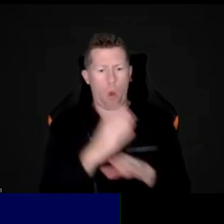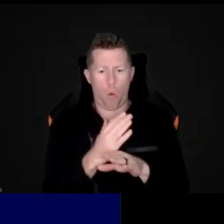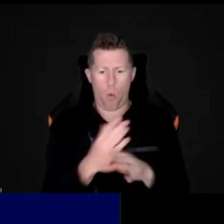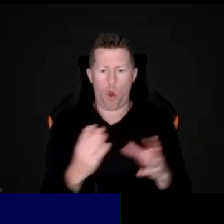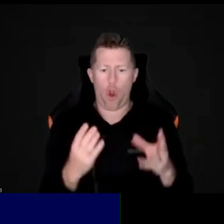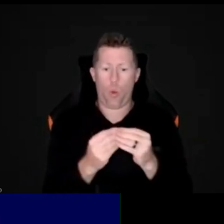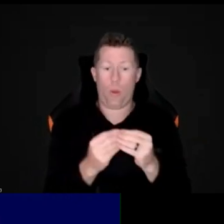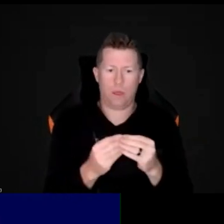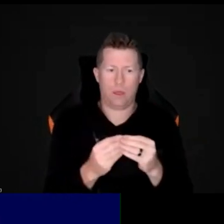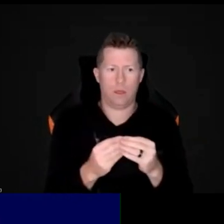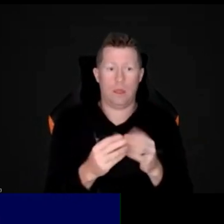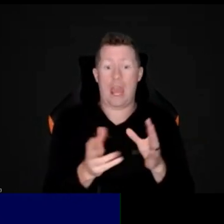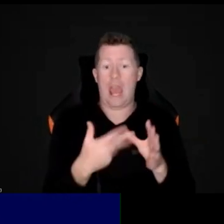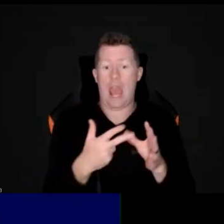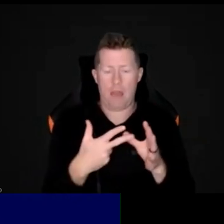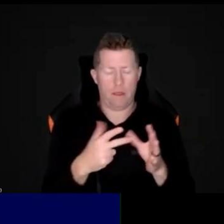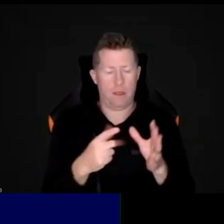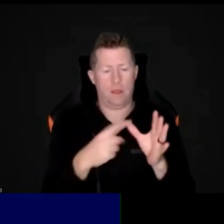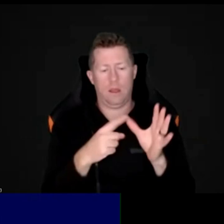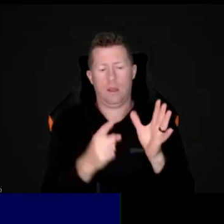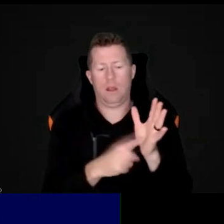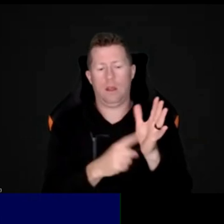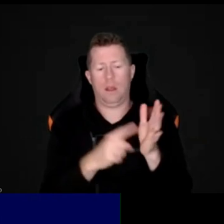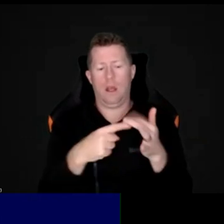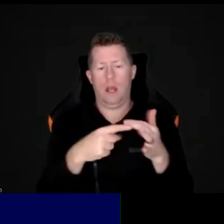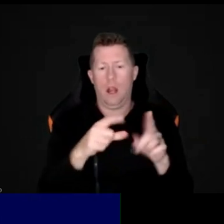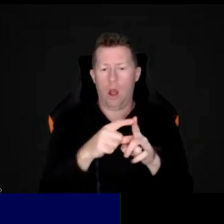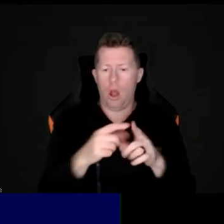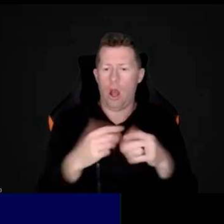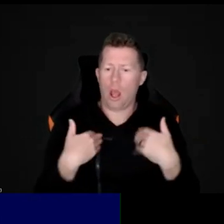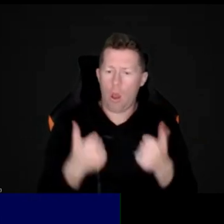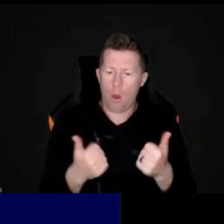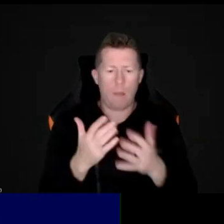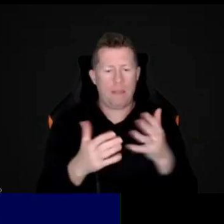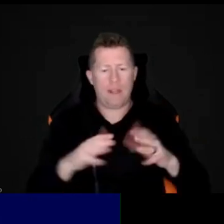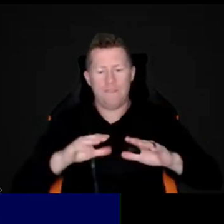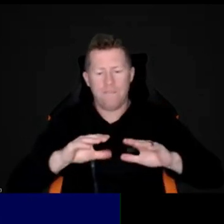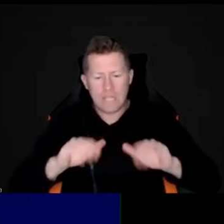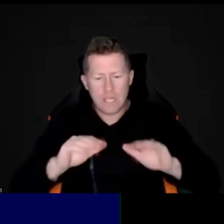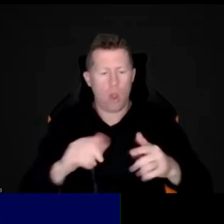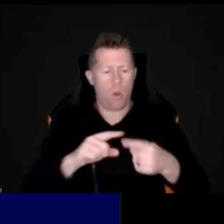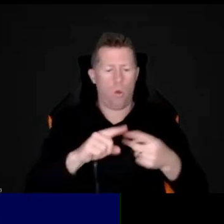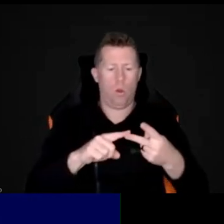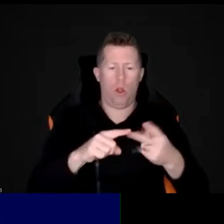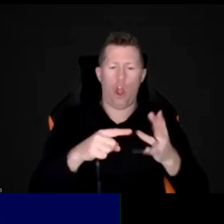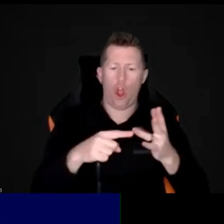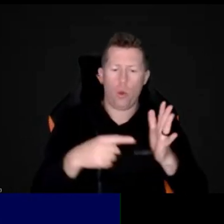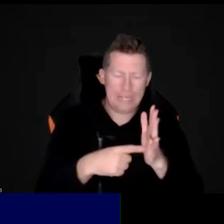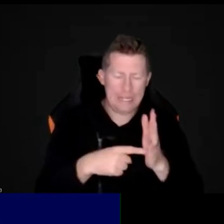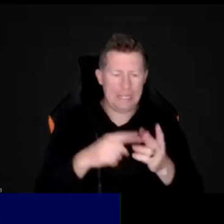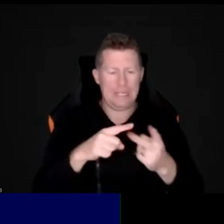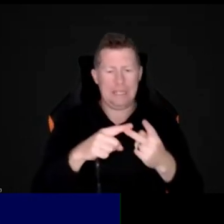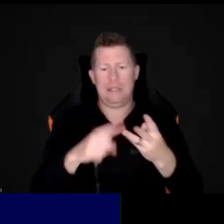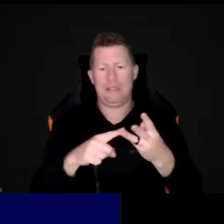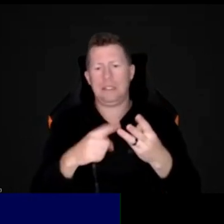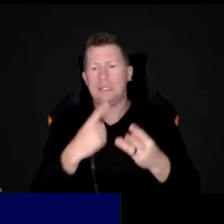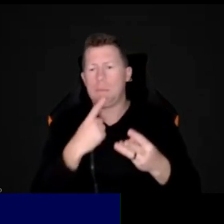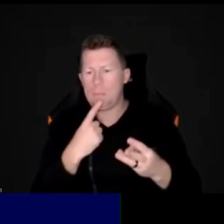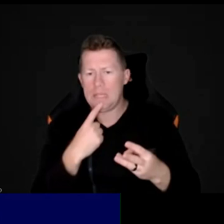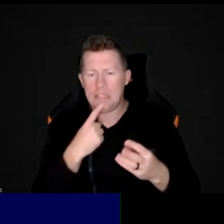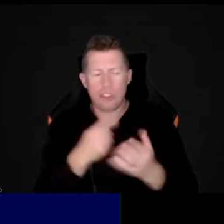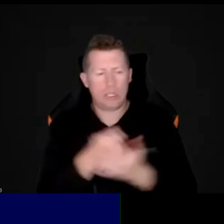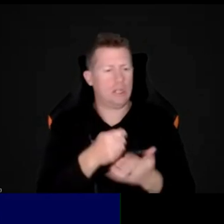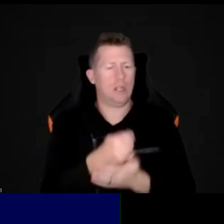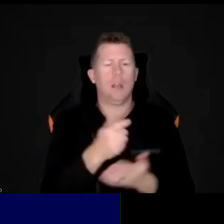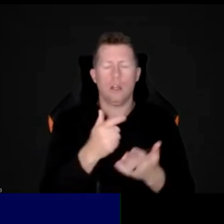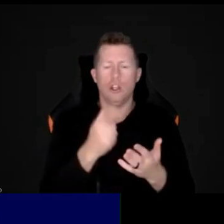allied health, especially physios and OTs and speeches. So it's being able to work together